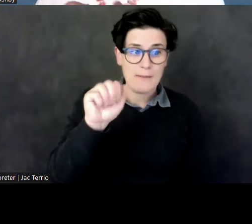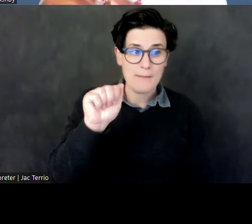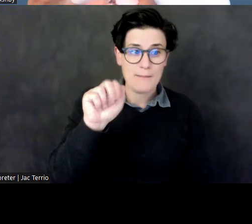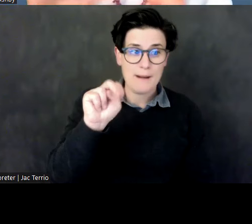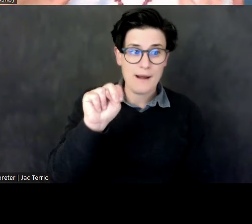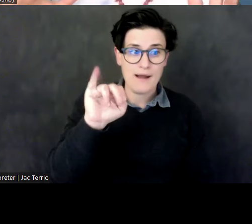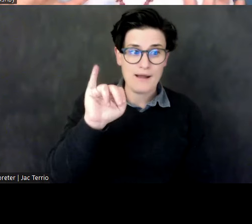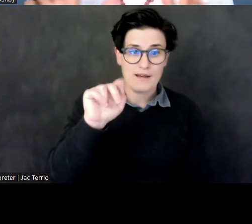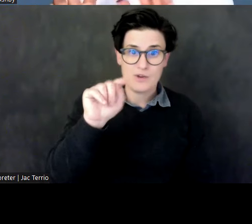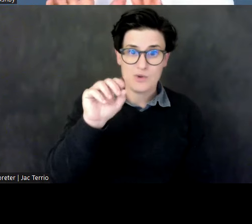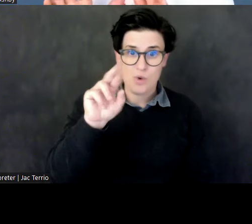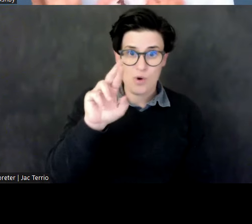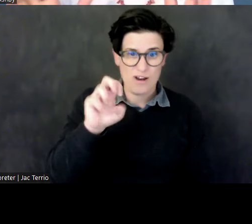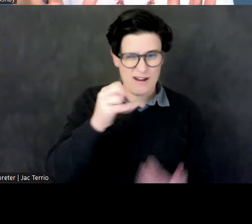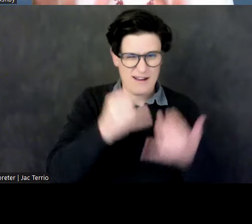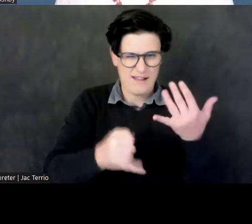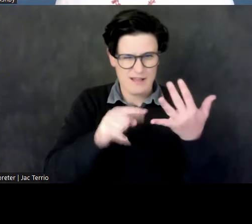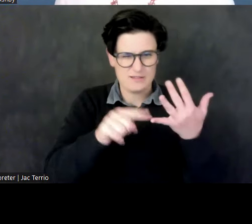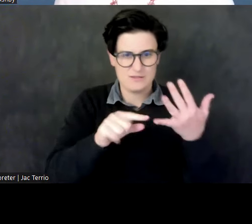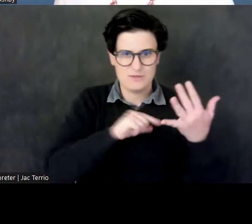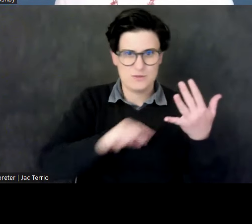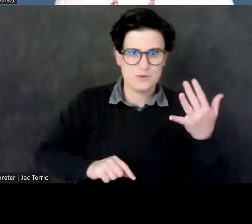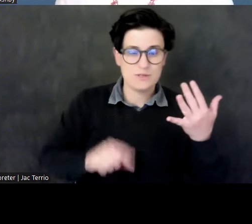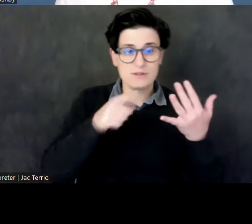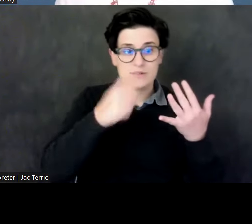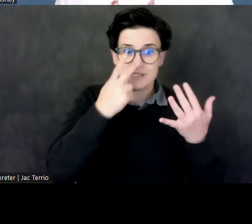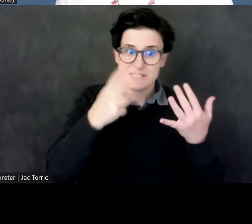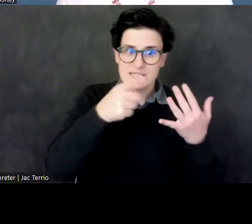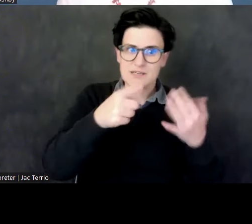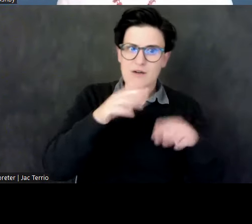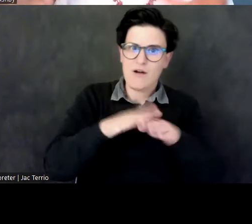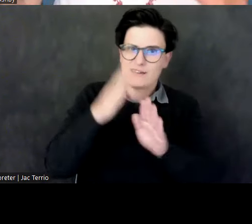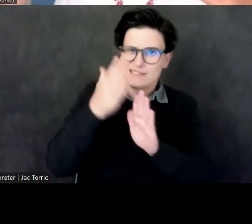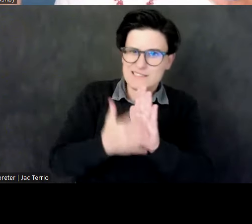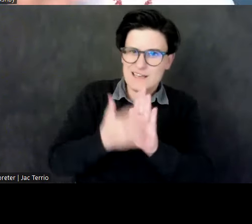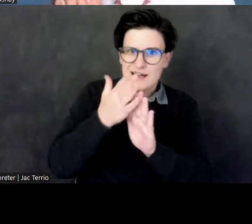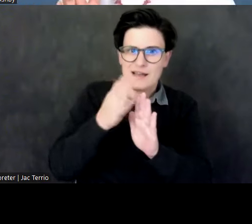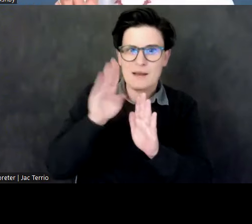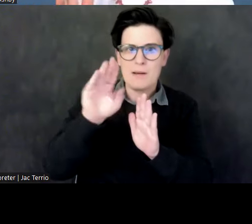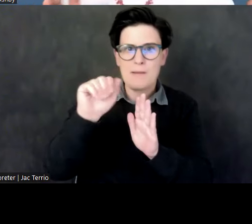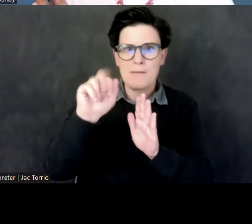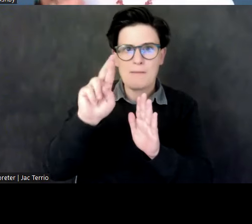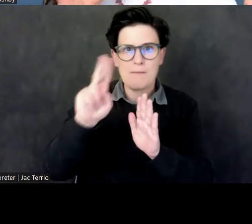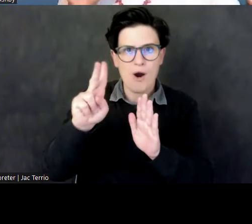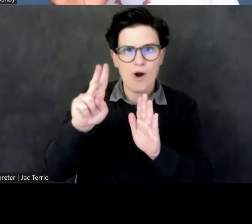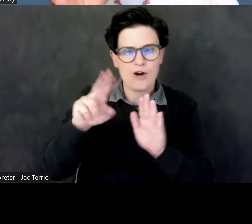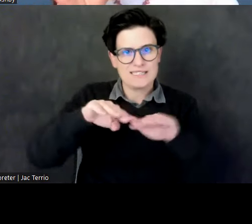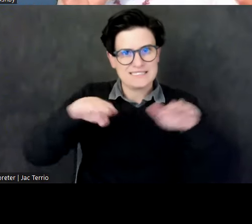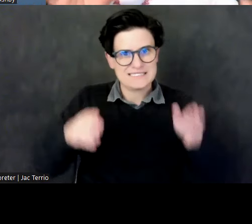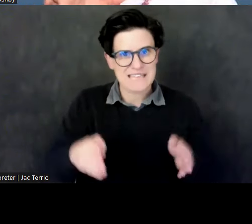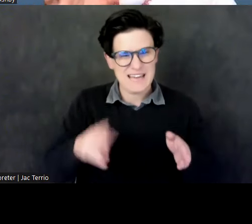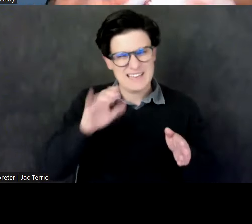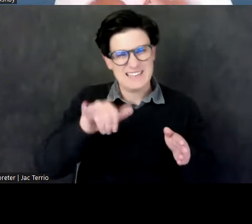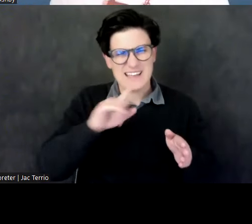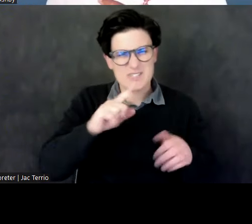as depicted on the side of a bark stand, which is a big block of stone on which